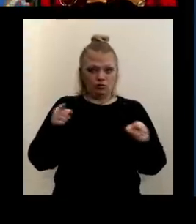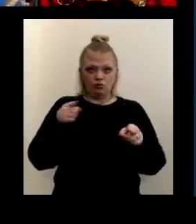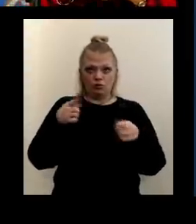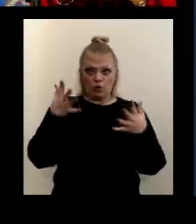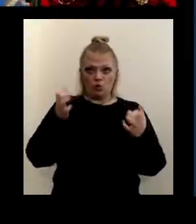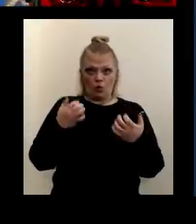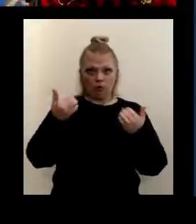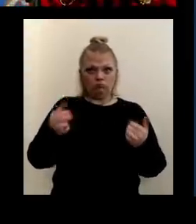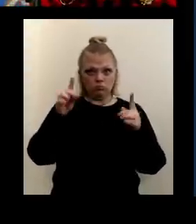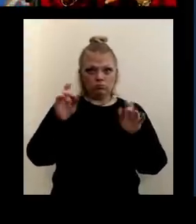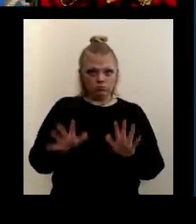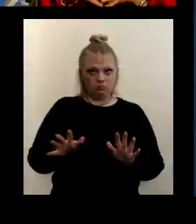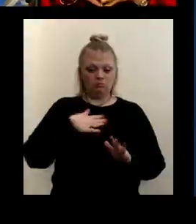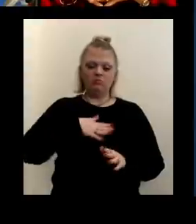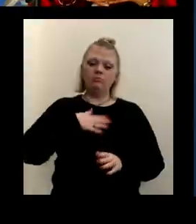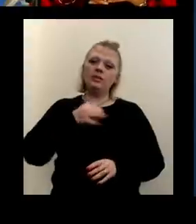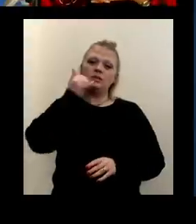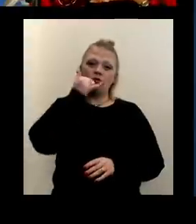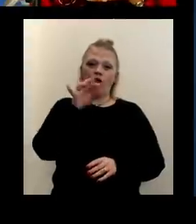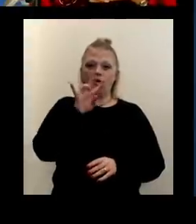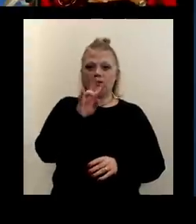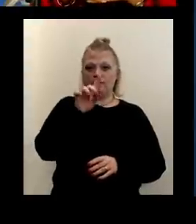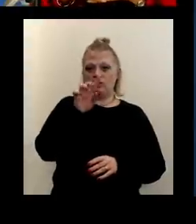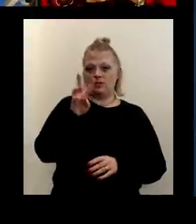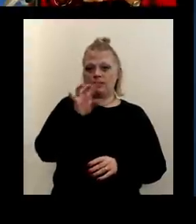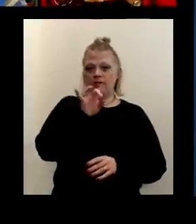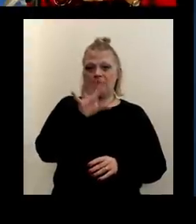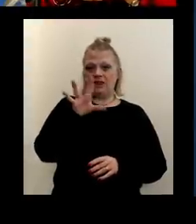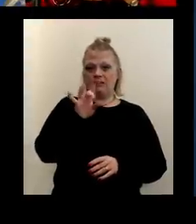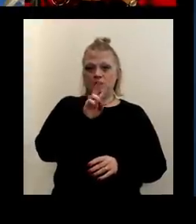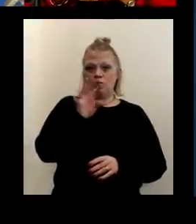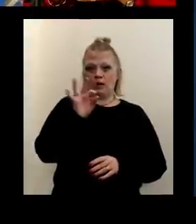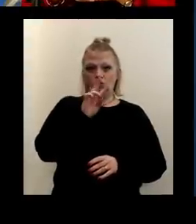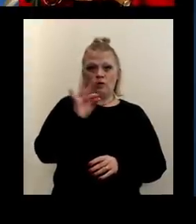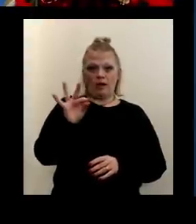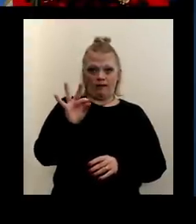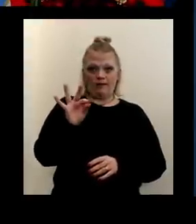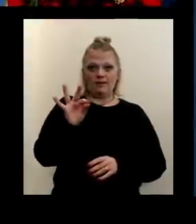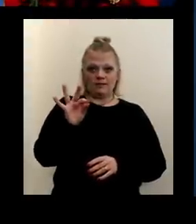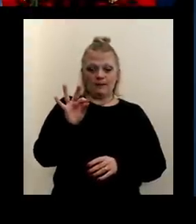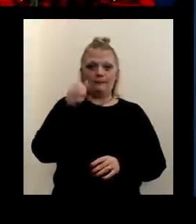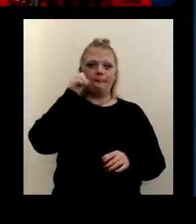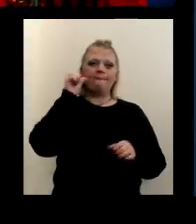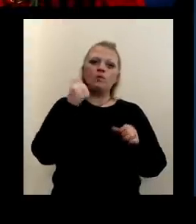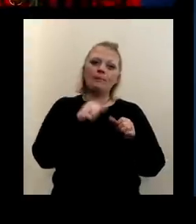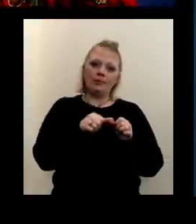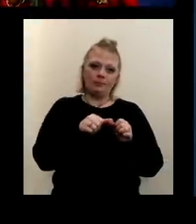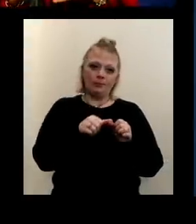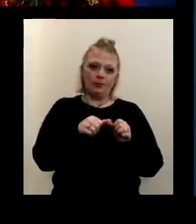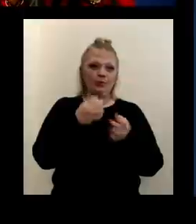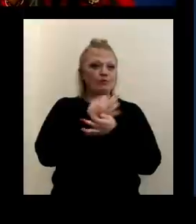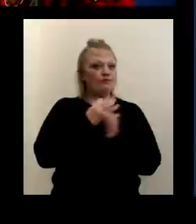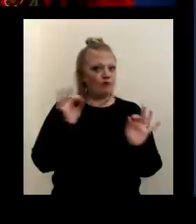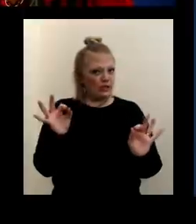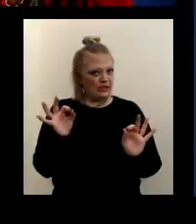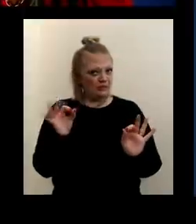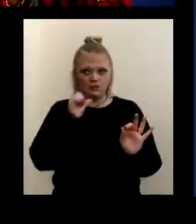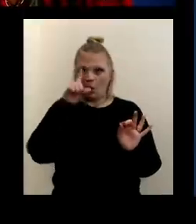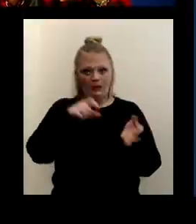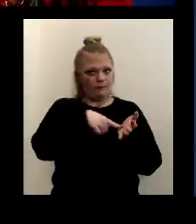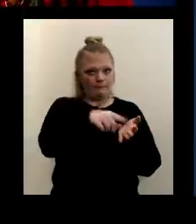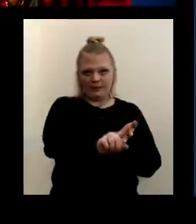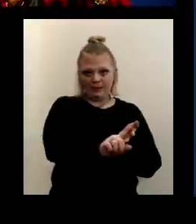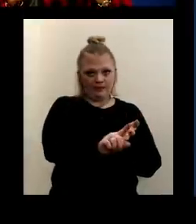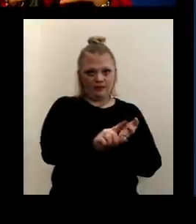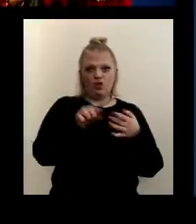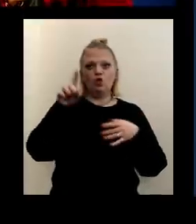tested by us, know, please call 716-858-2929. Remember, it is free. don't, there, all